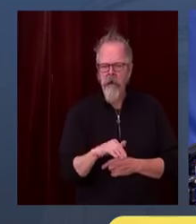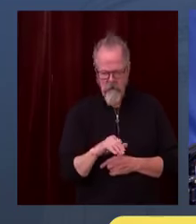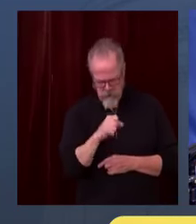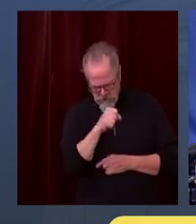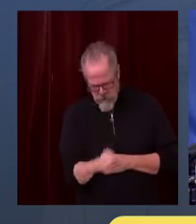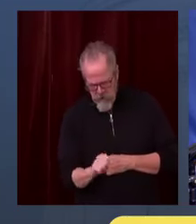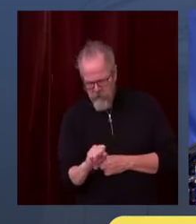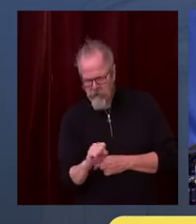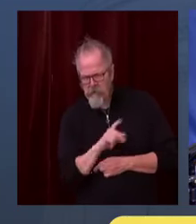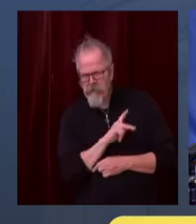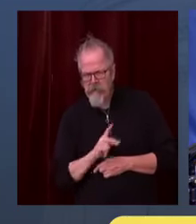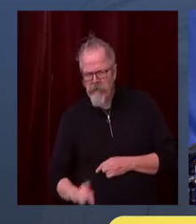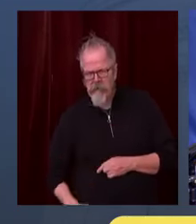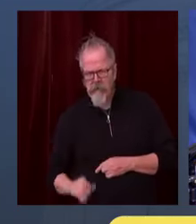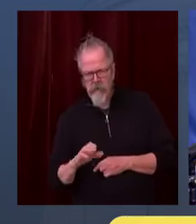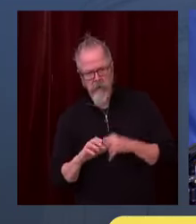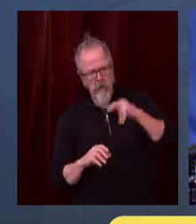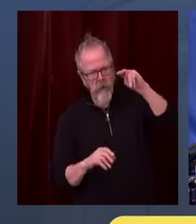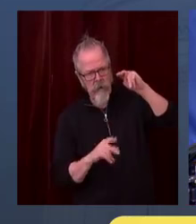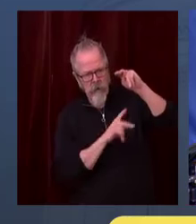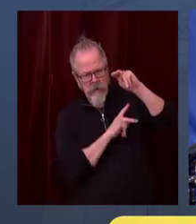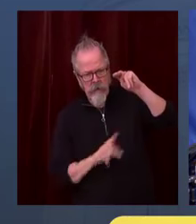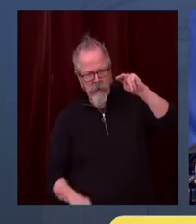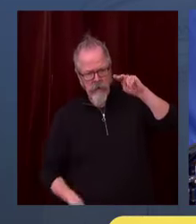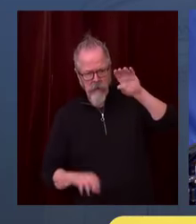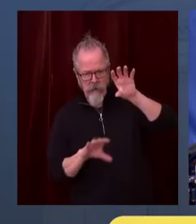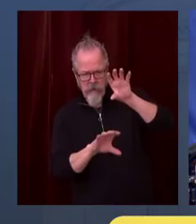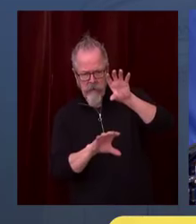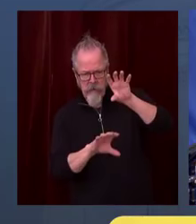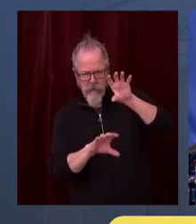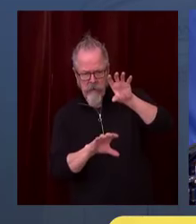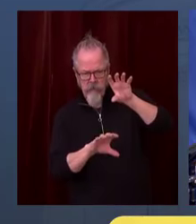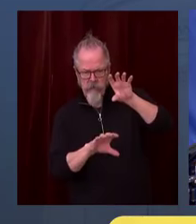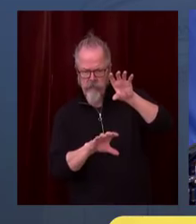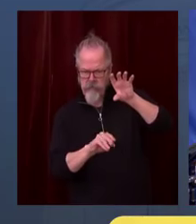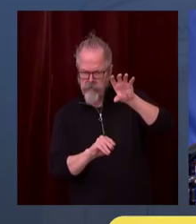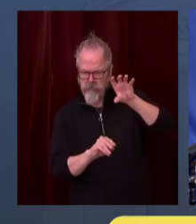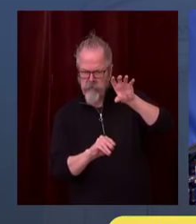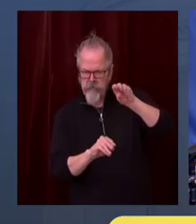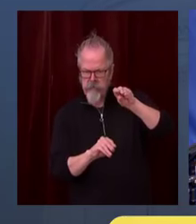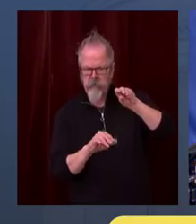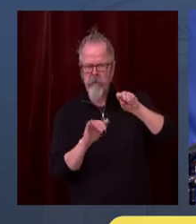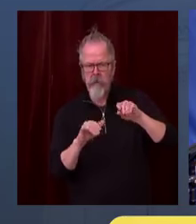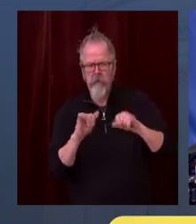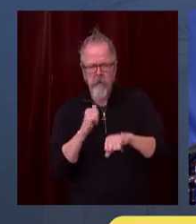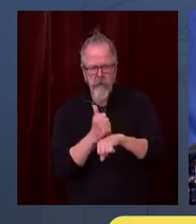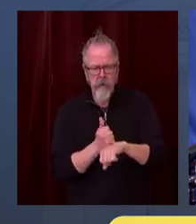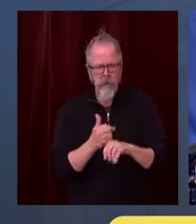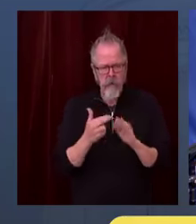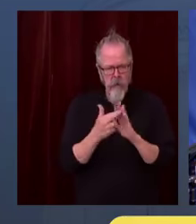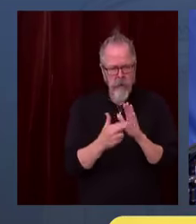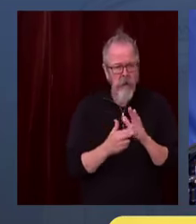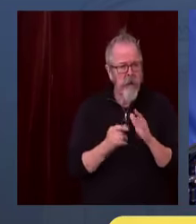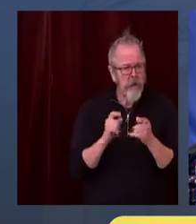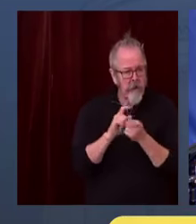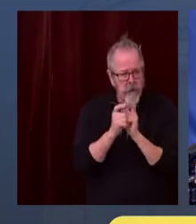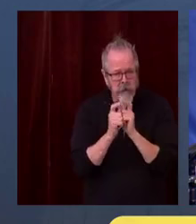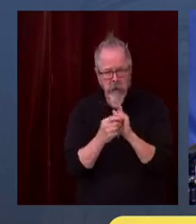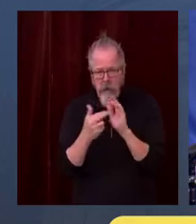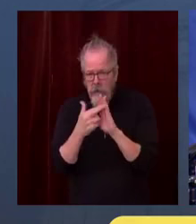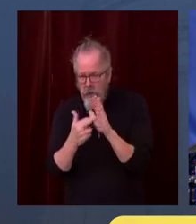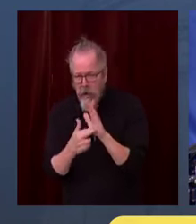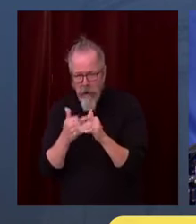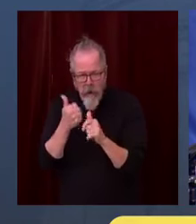you know, one zip code over that's only a mile away. And you just can't really parse out